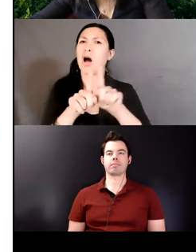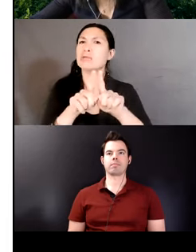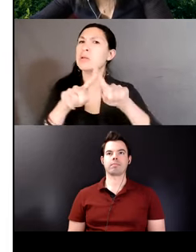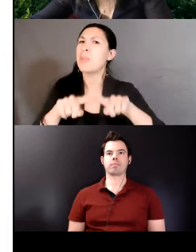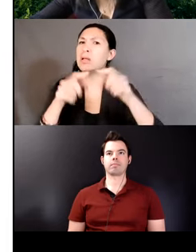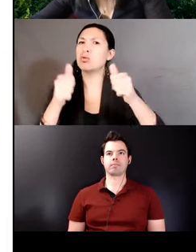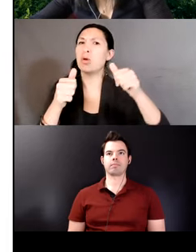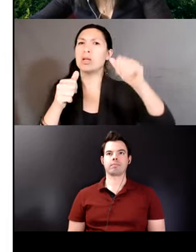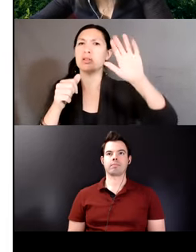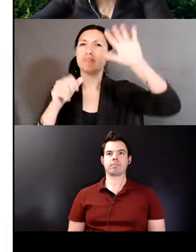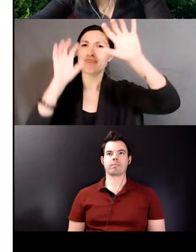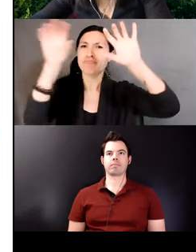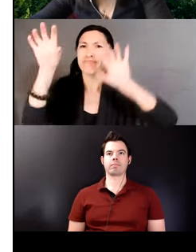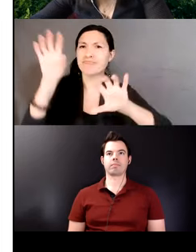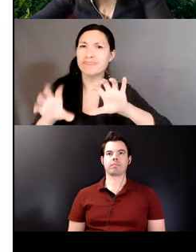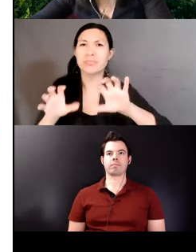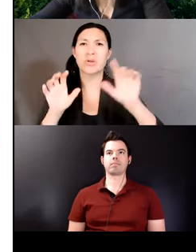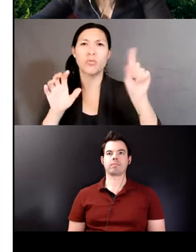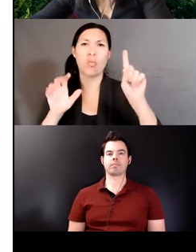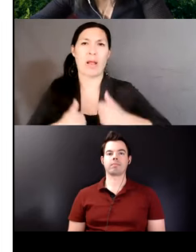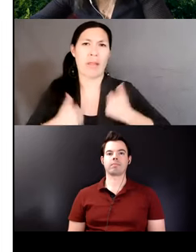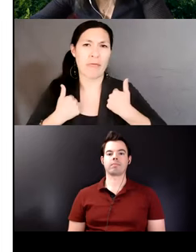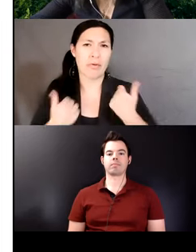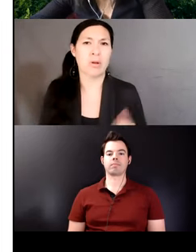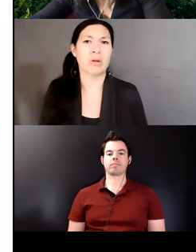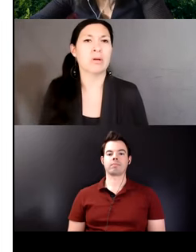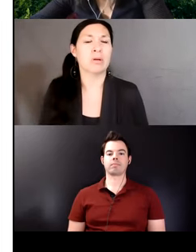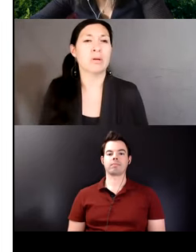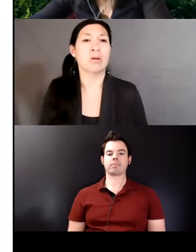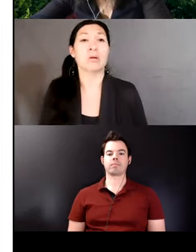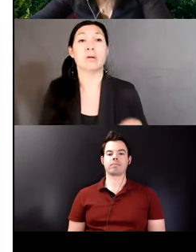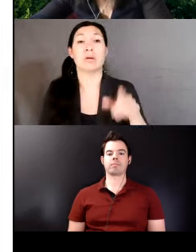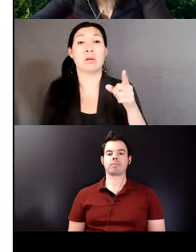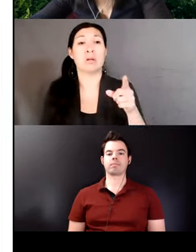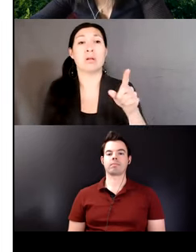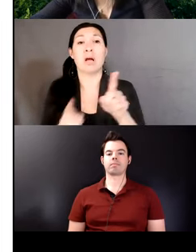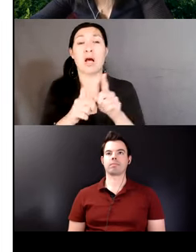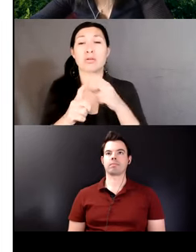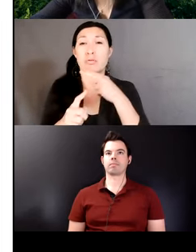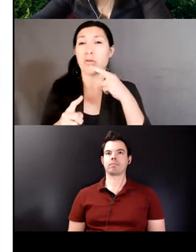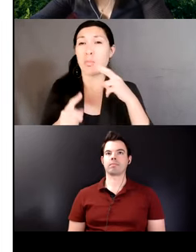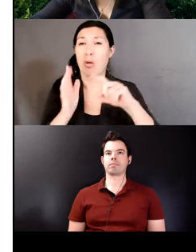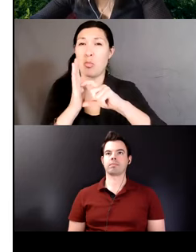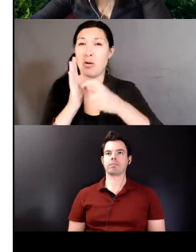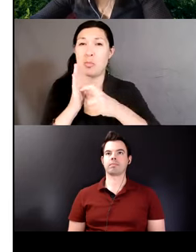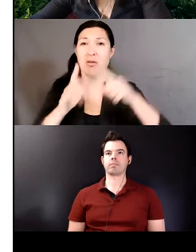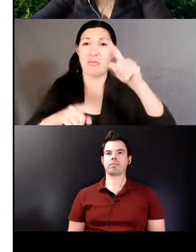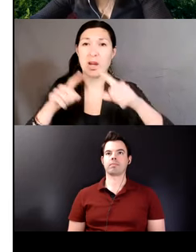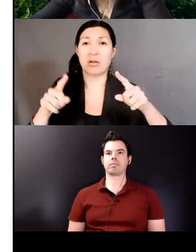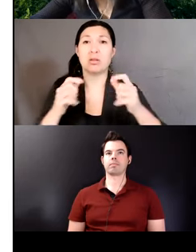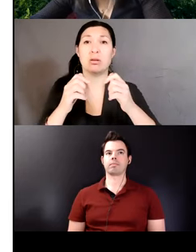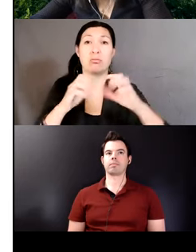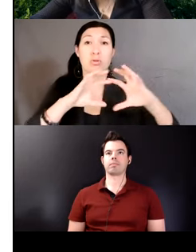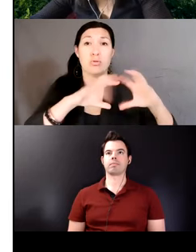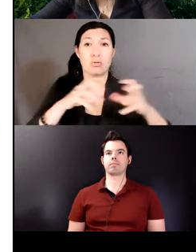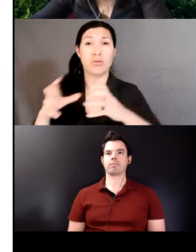speakers lead. Similarly, the verbal morphology and suffix strings that varies between these two groups,